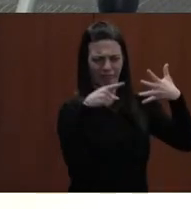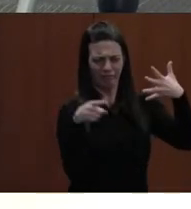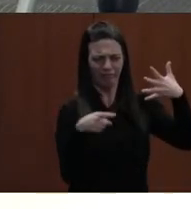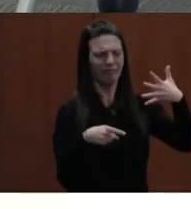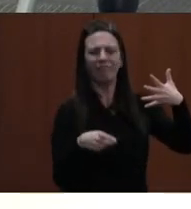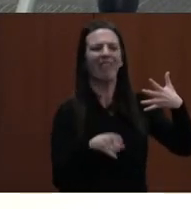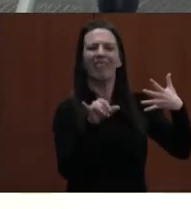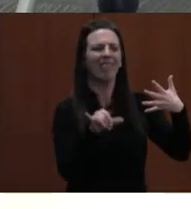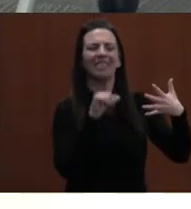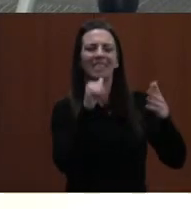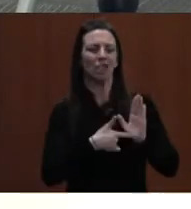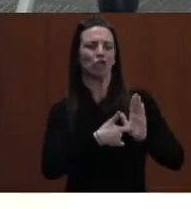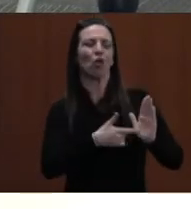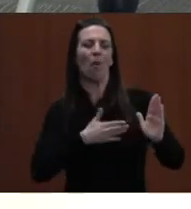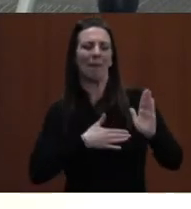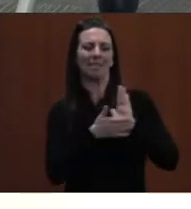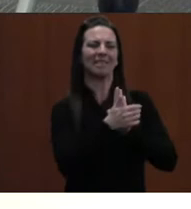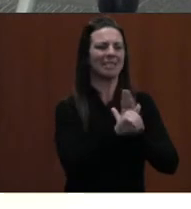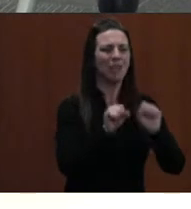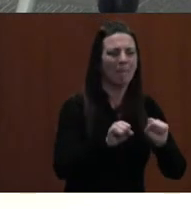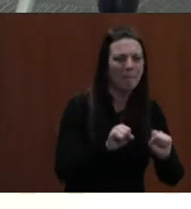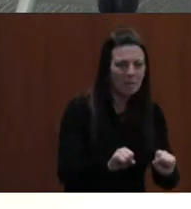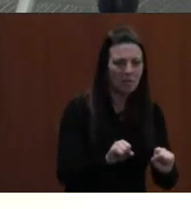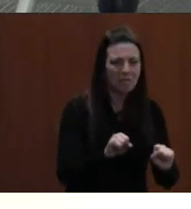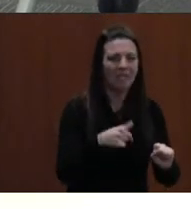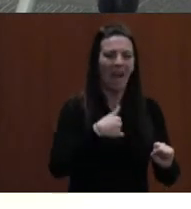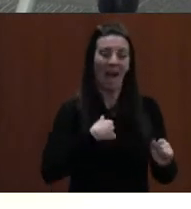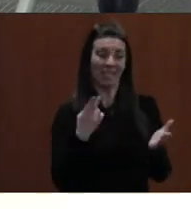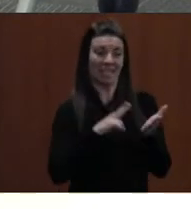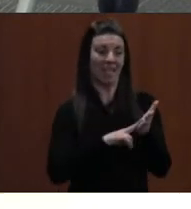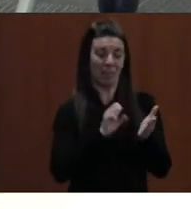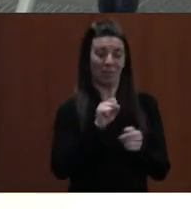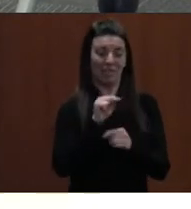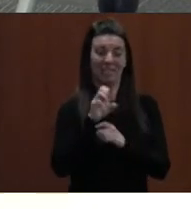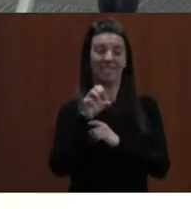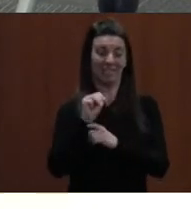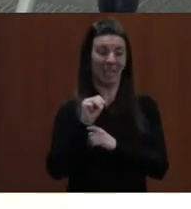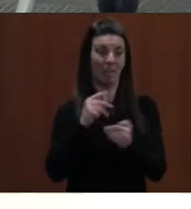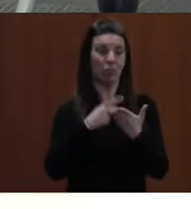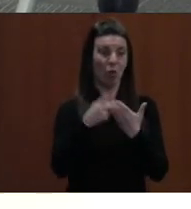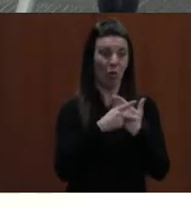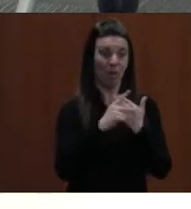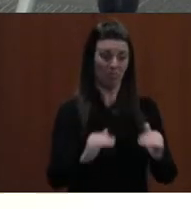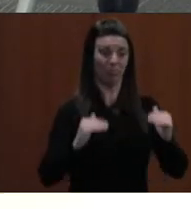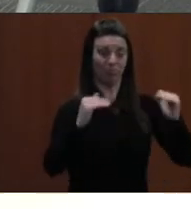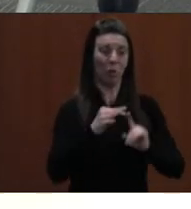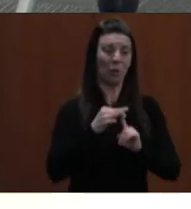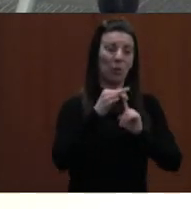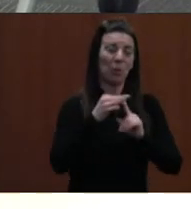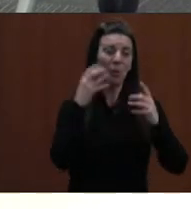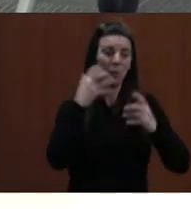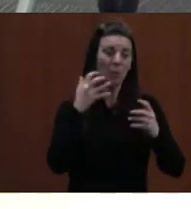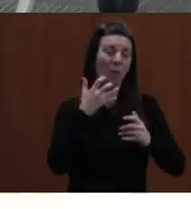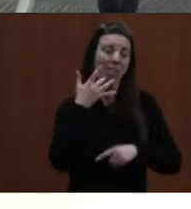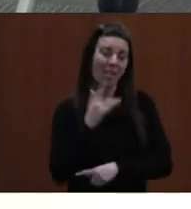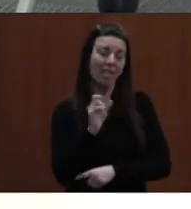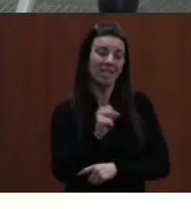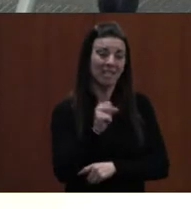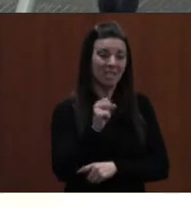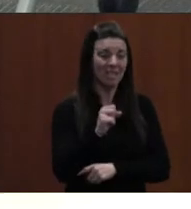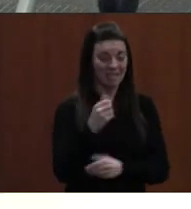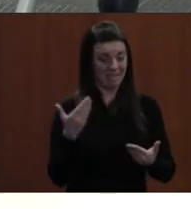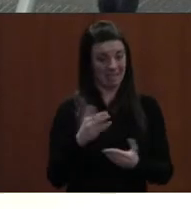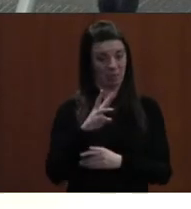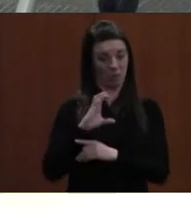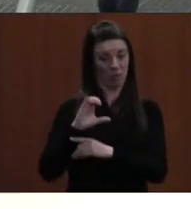disadvantage from the moment I signed up for this STMC program. And that is quite a shame considering how lucky I am that Washington County Public Schools offered